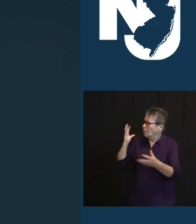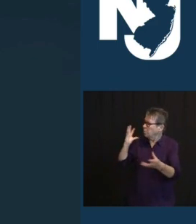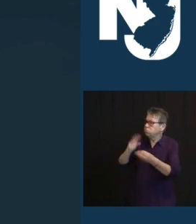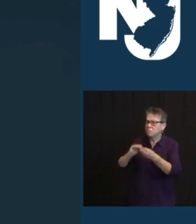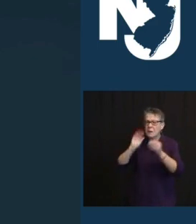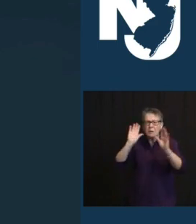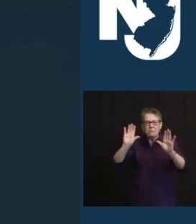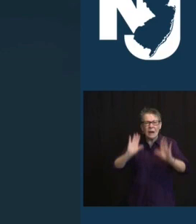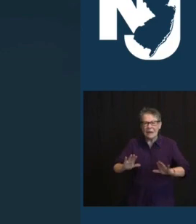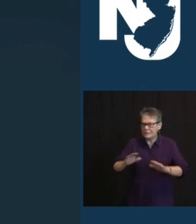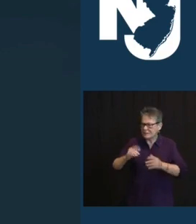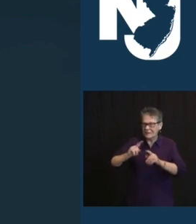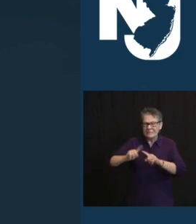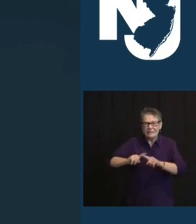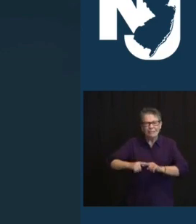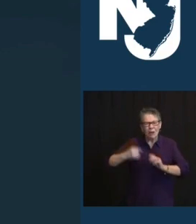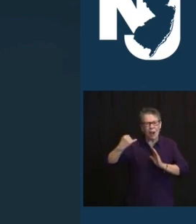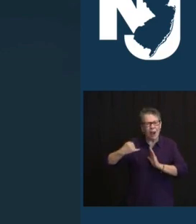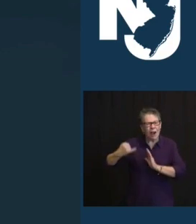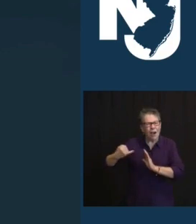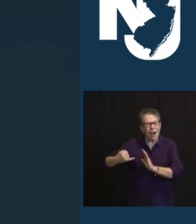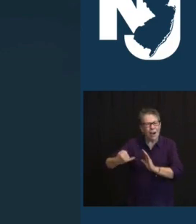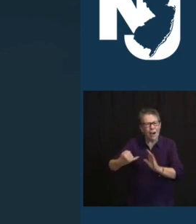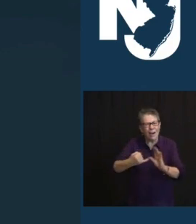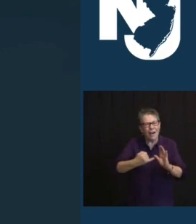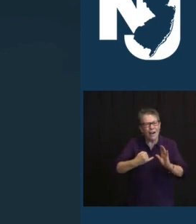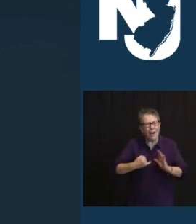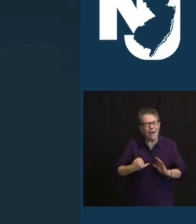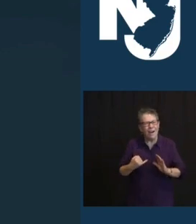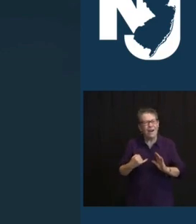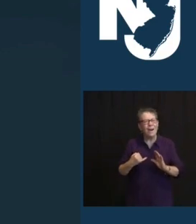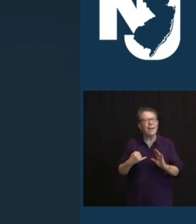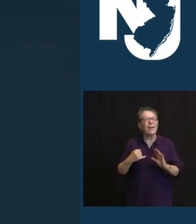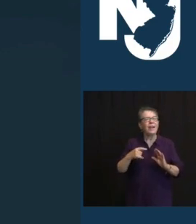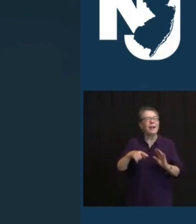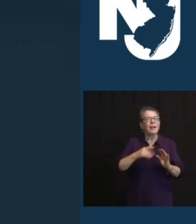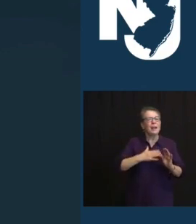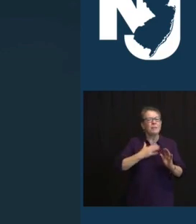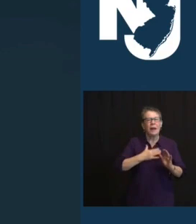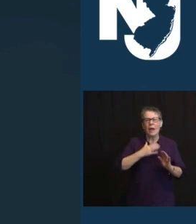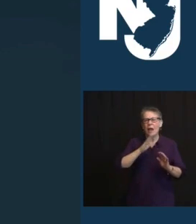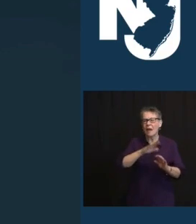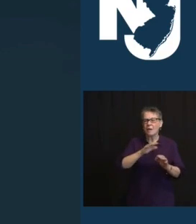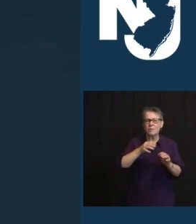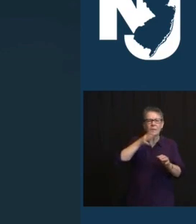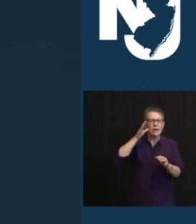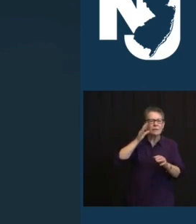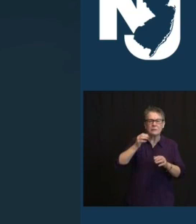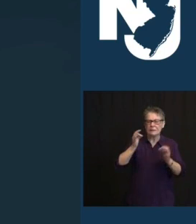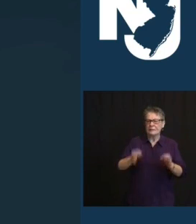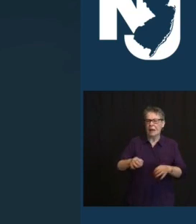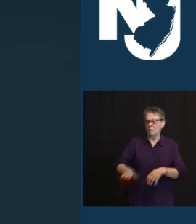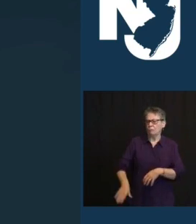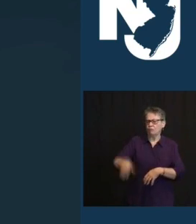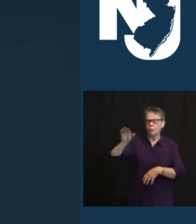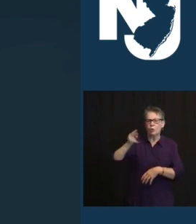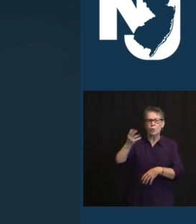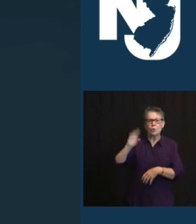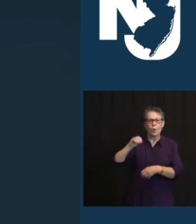AND WE ARE GRATEFUL FOR HIS CONTRIBUTIONS. MAY GOD BLESS HIM, WATCH OVER HIM. AND FINALLY TODAY WE CELEBRATE THIS WOMAN,